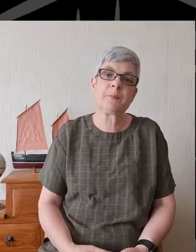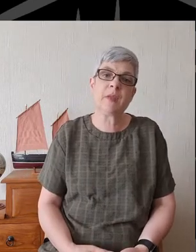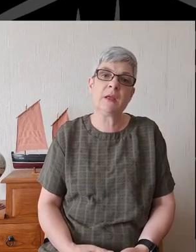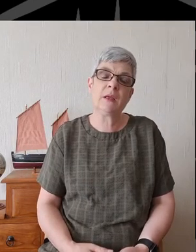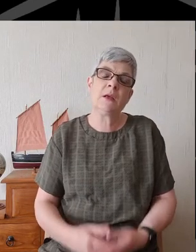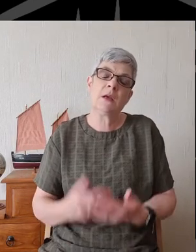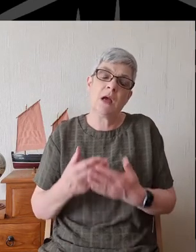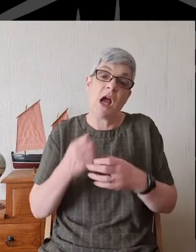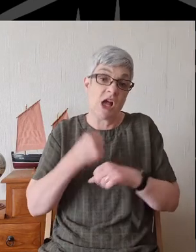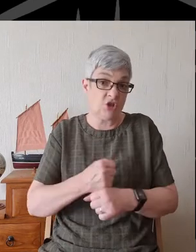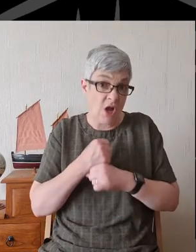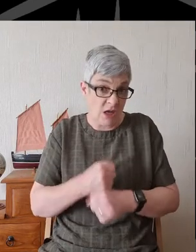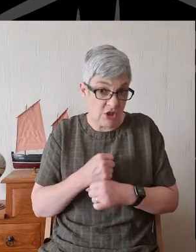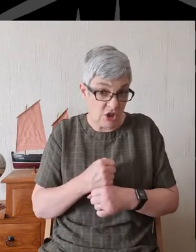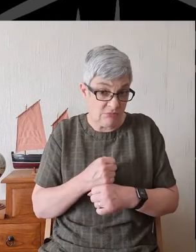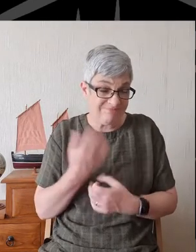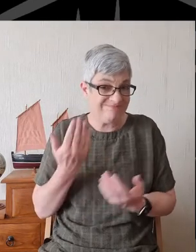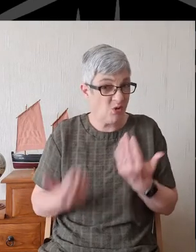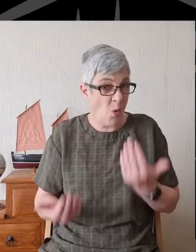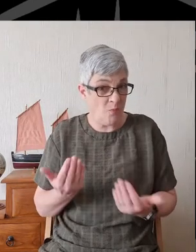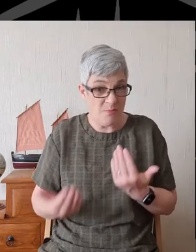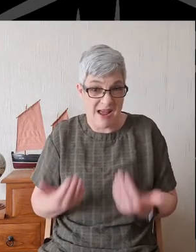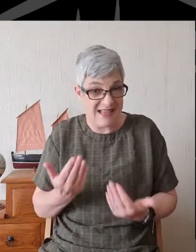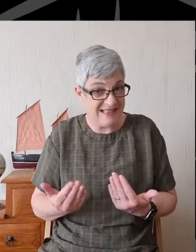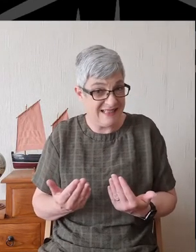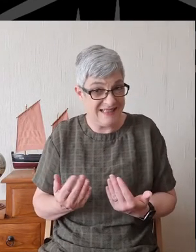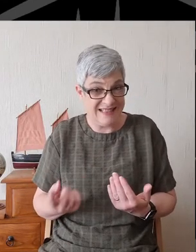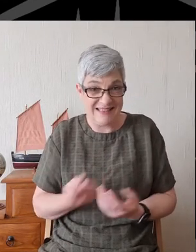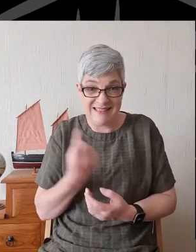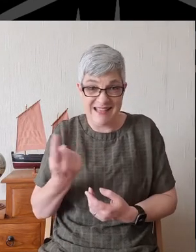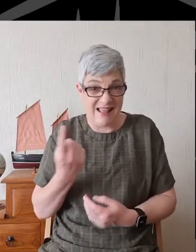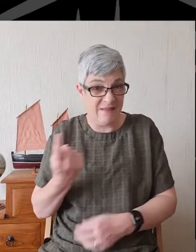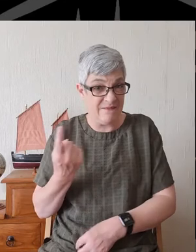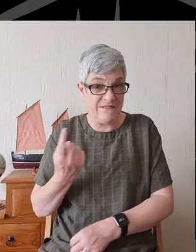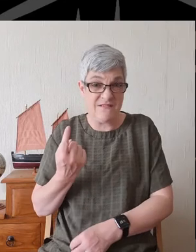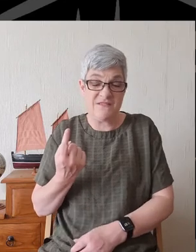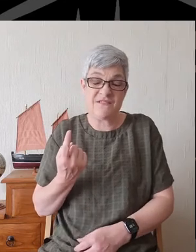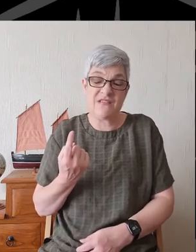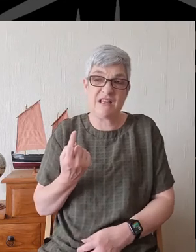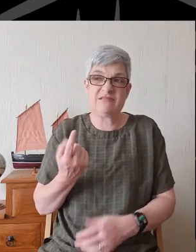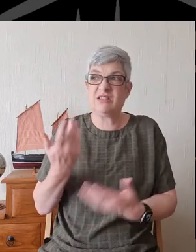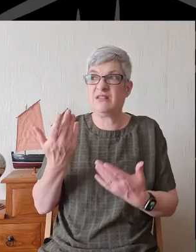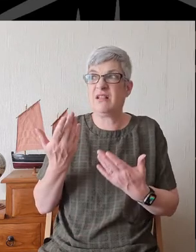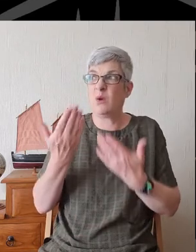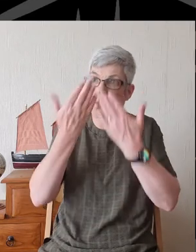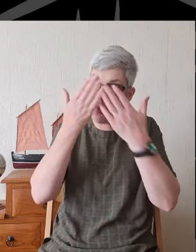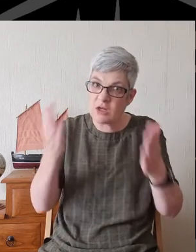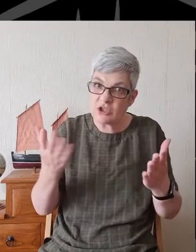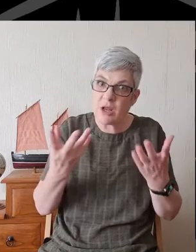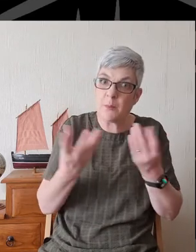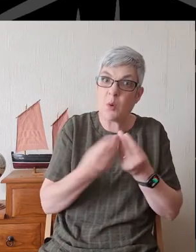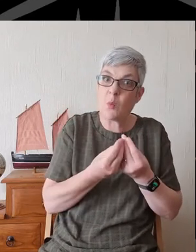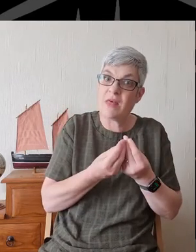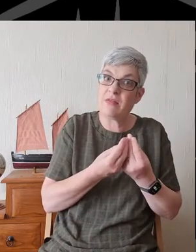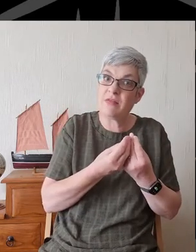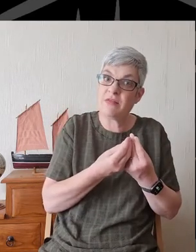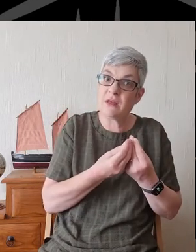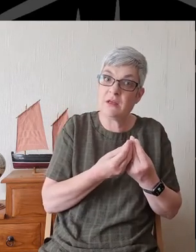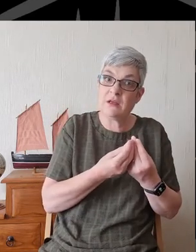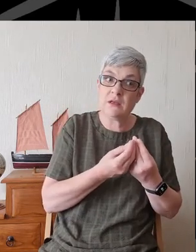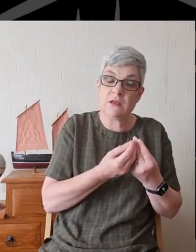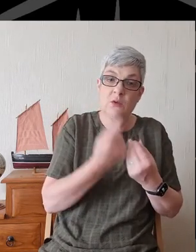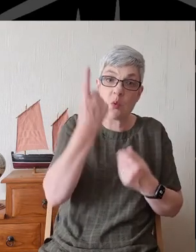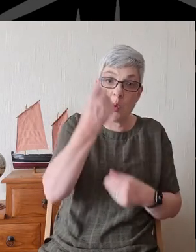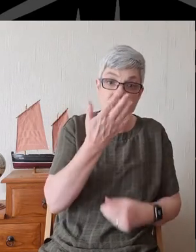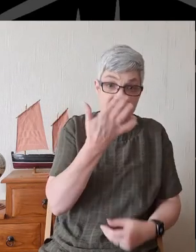A church that has compromised itself to fit worship alongside the other gods of the age, scene